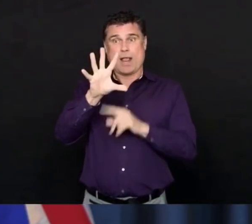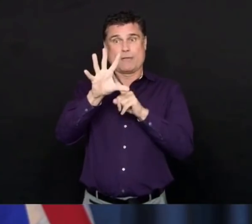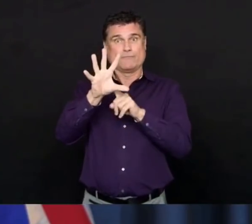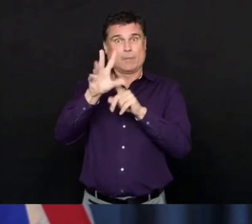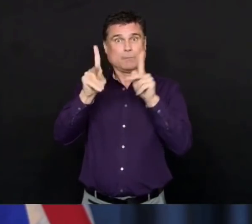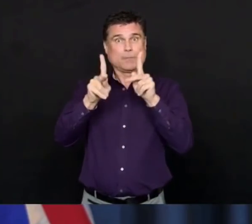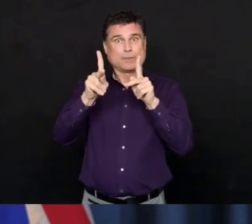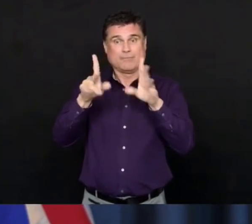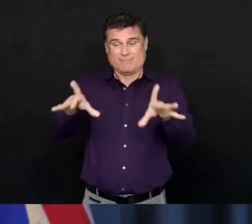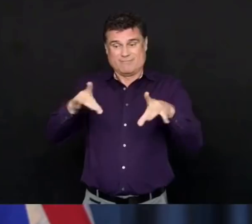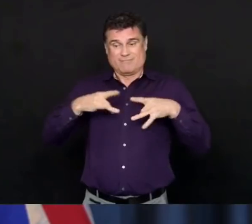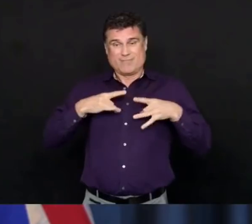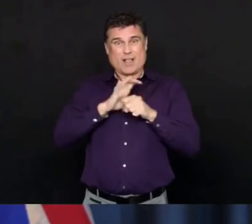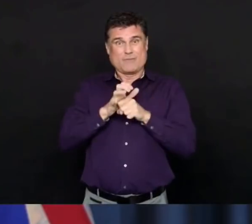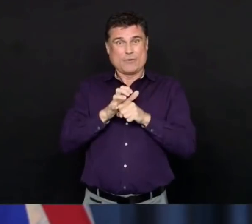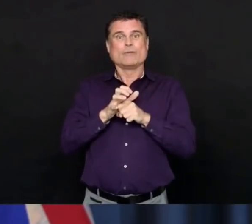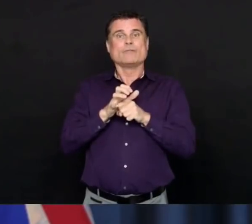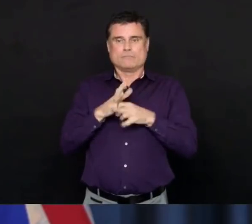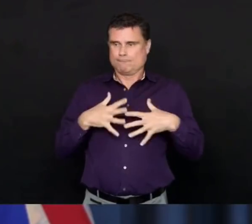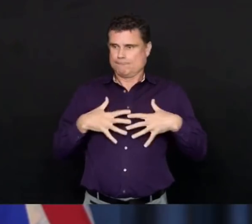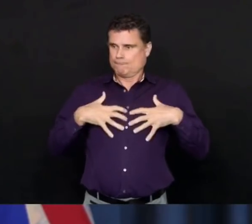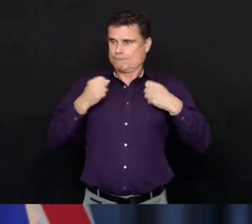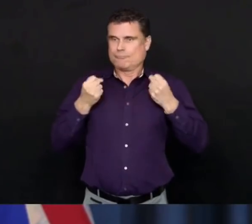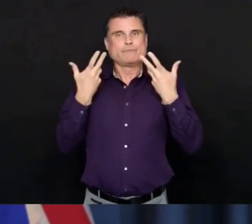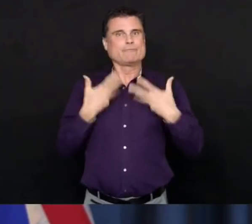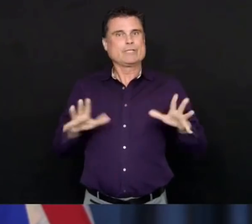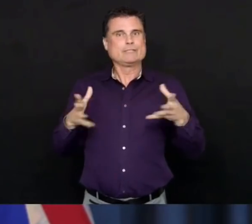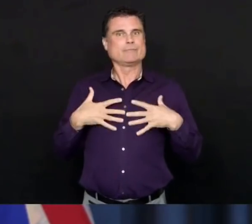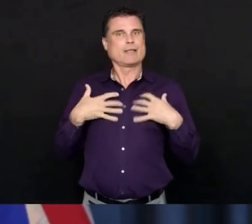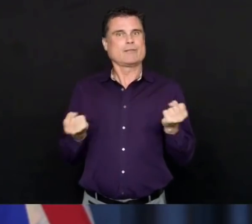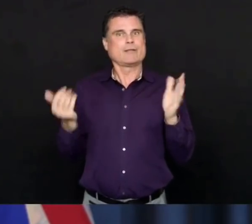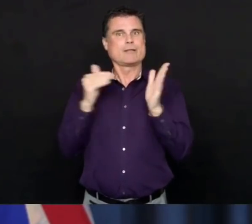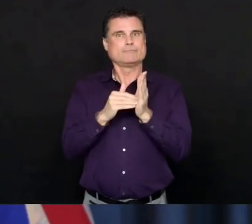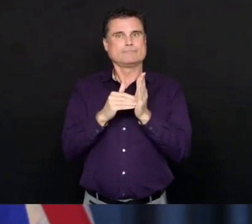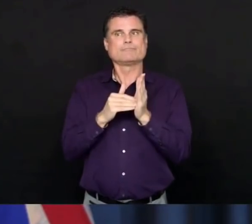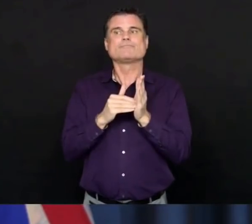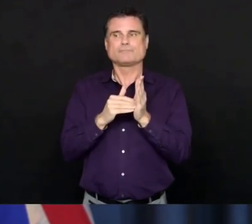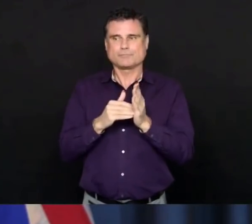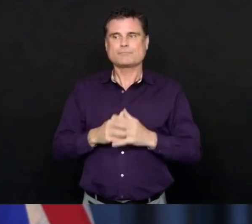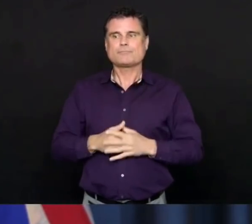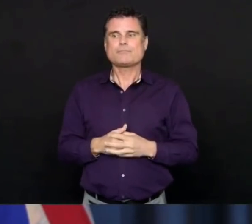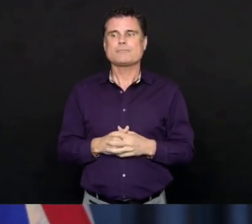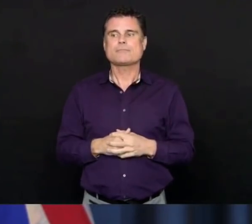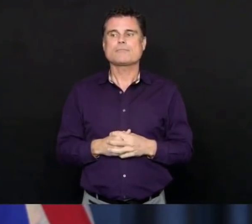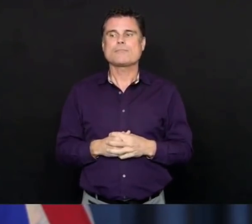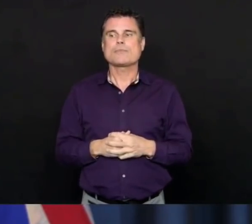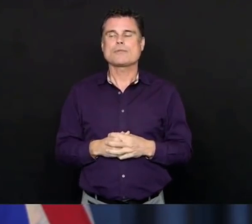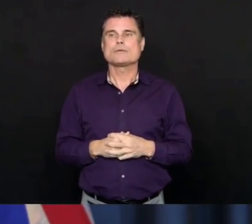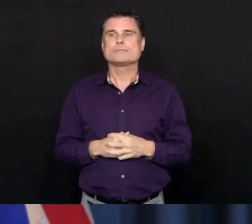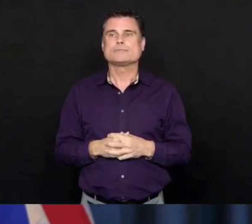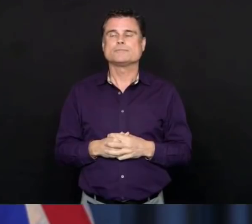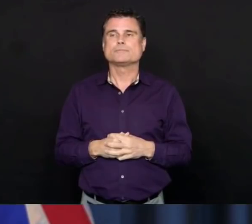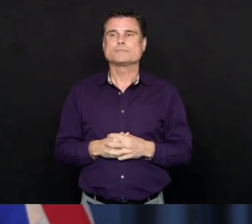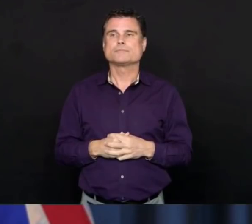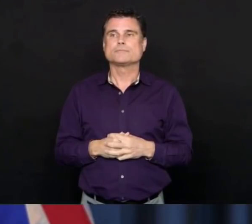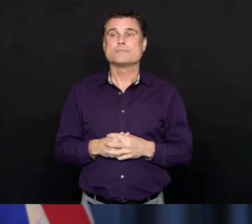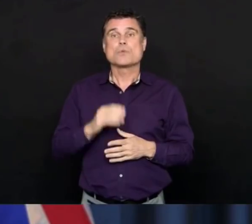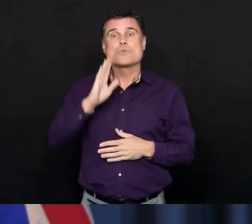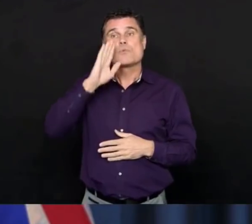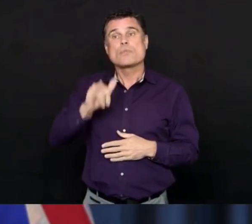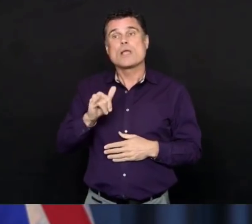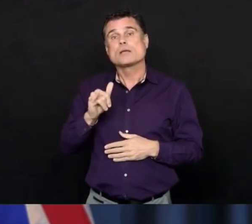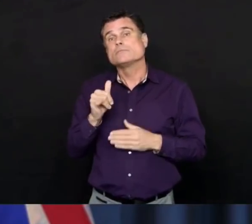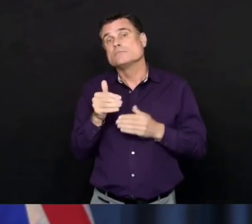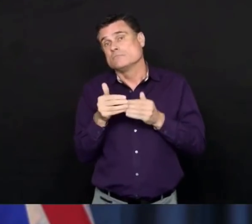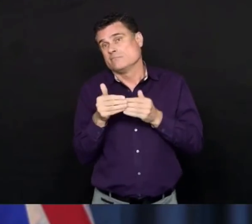So as we're all aware, there are a number of important religious celebrations that are coming up in the coming weeks, starting